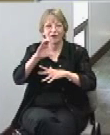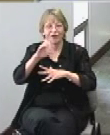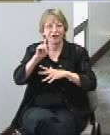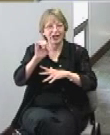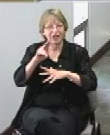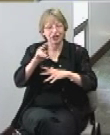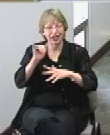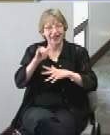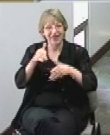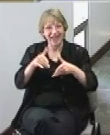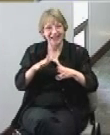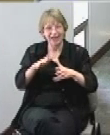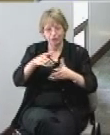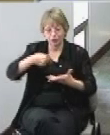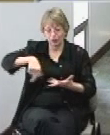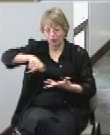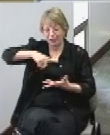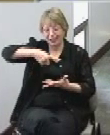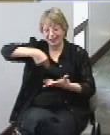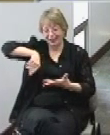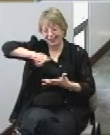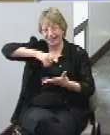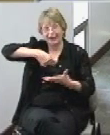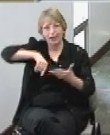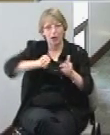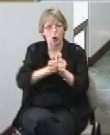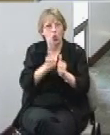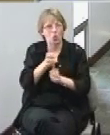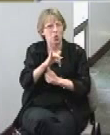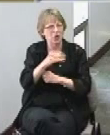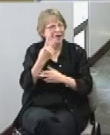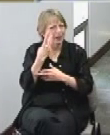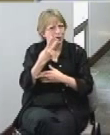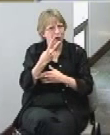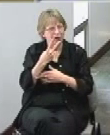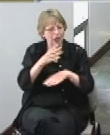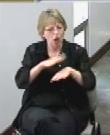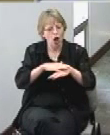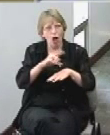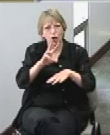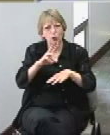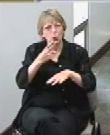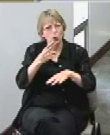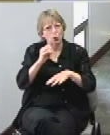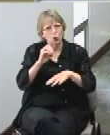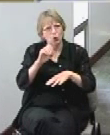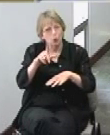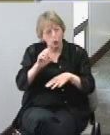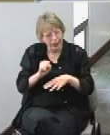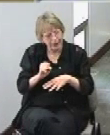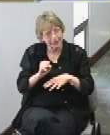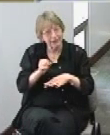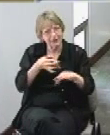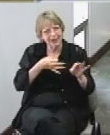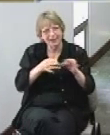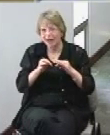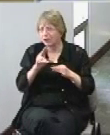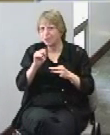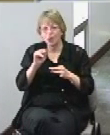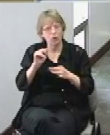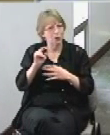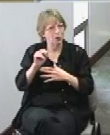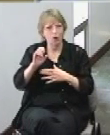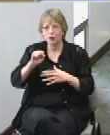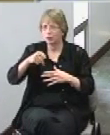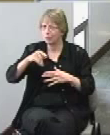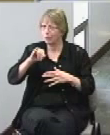spin around most bumper cars that you'll see run on wheels and there's no spinning involved